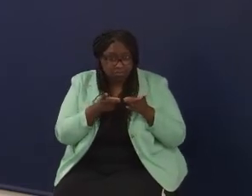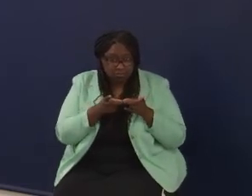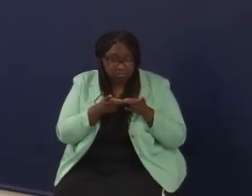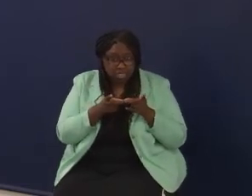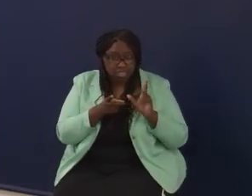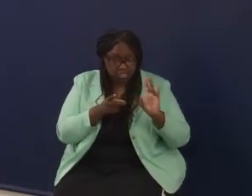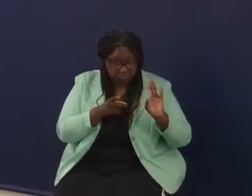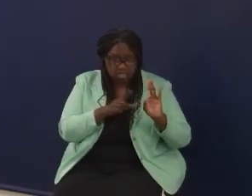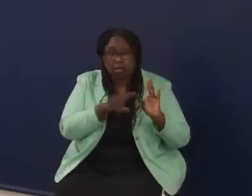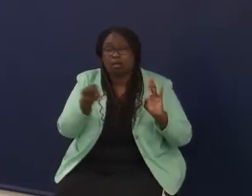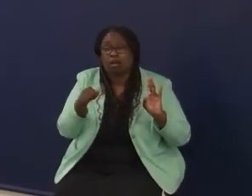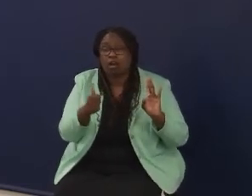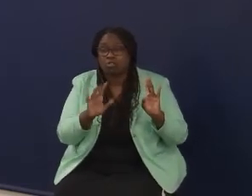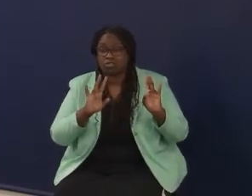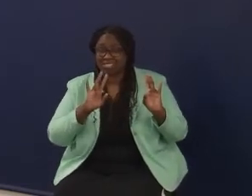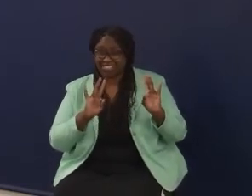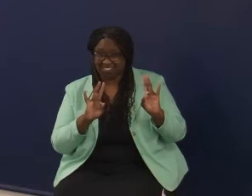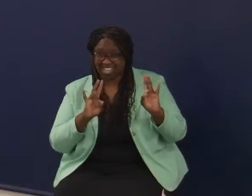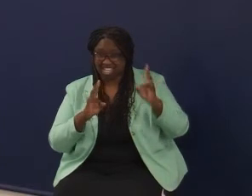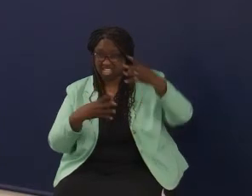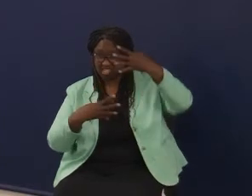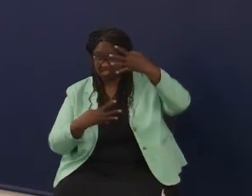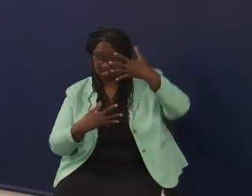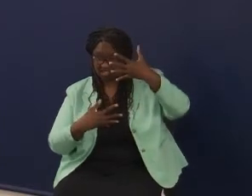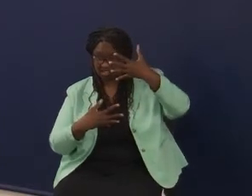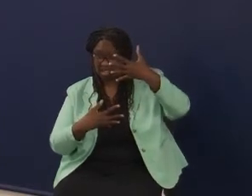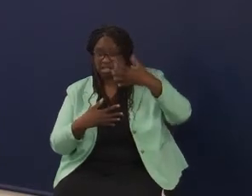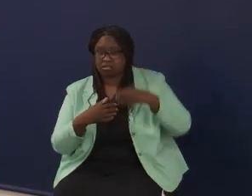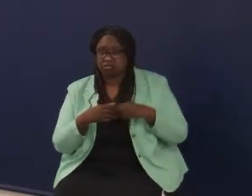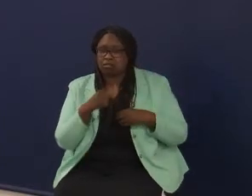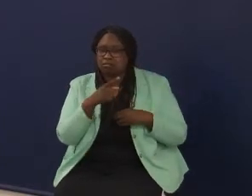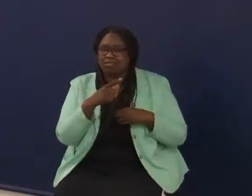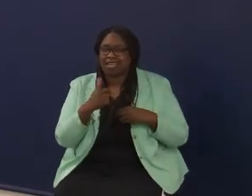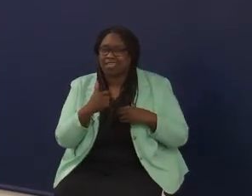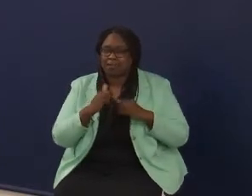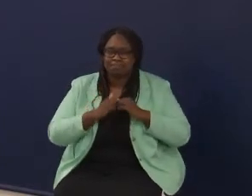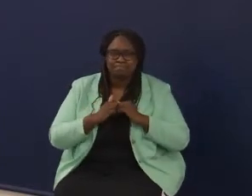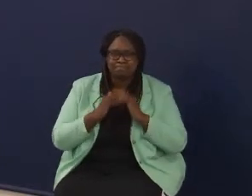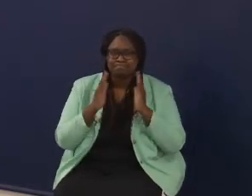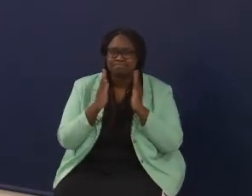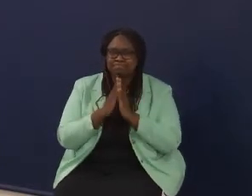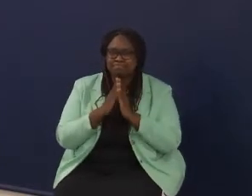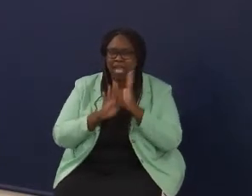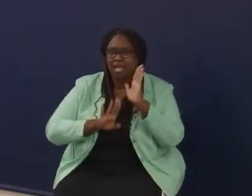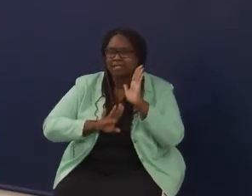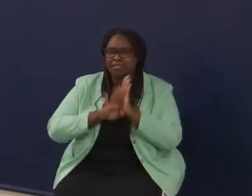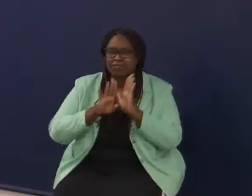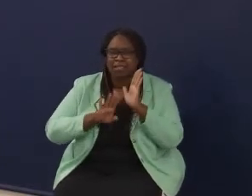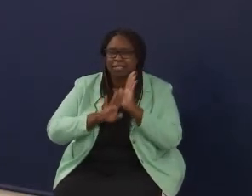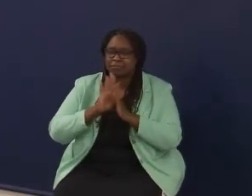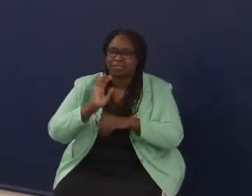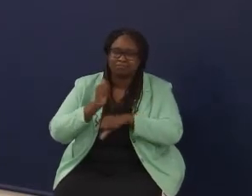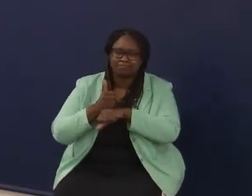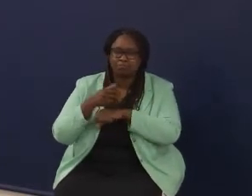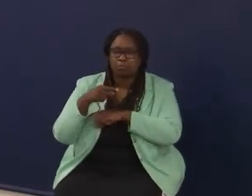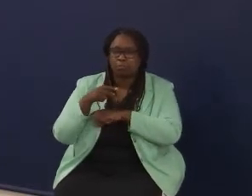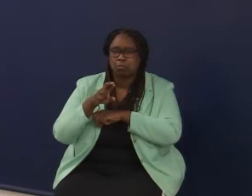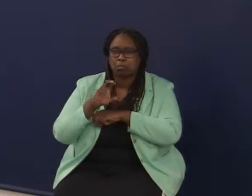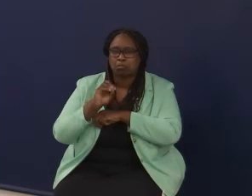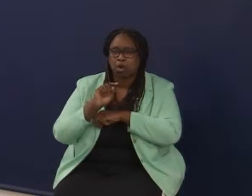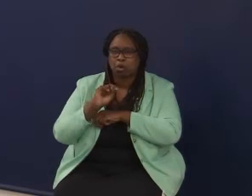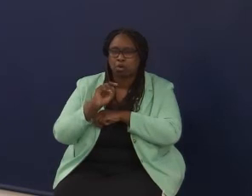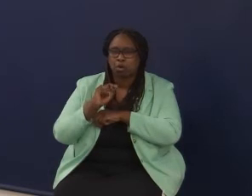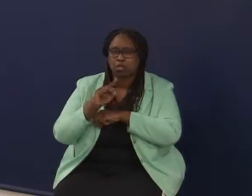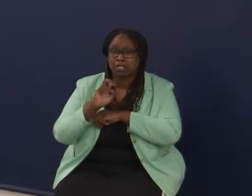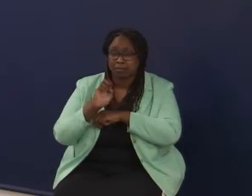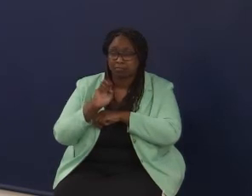behind them are really piloting, prototyping, developing and prototyping at least elements